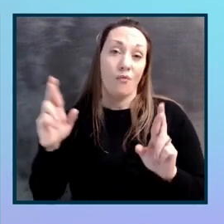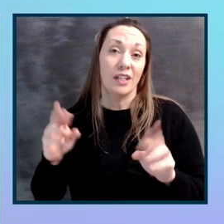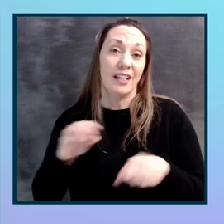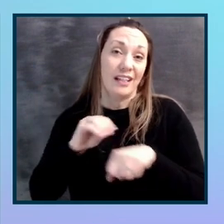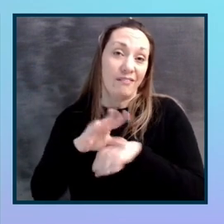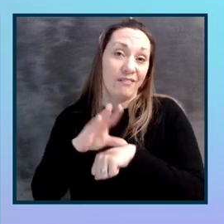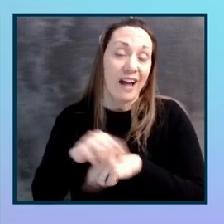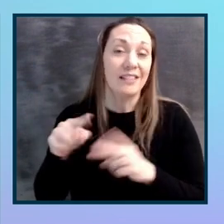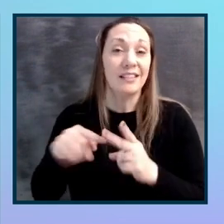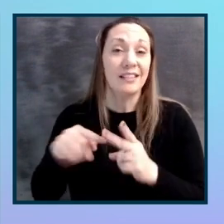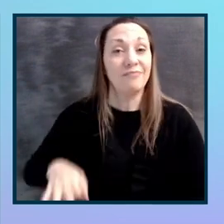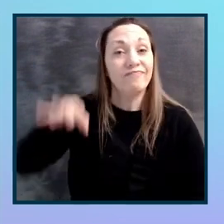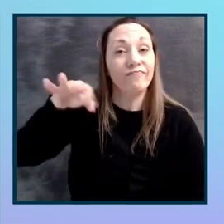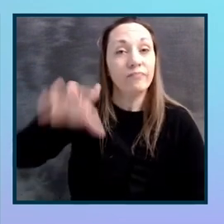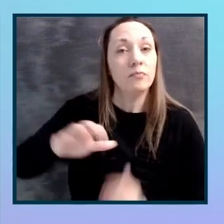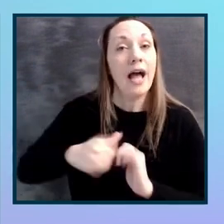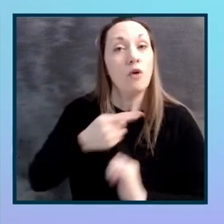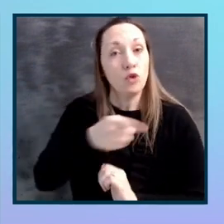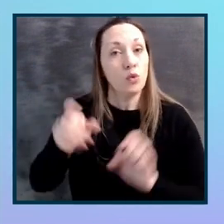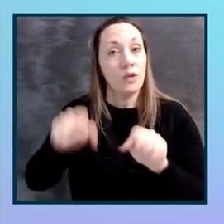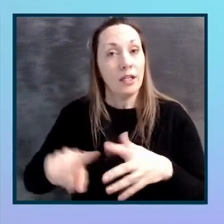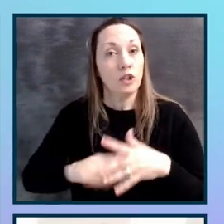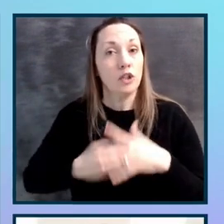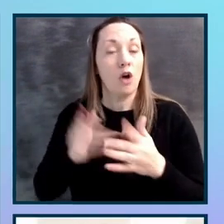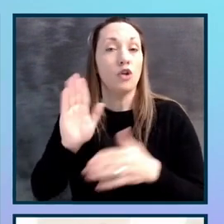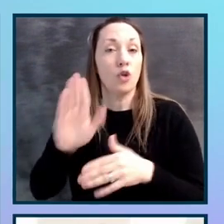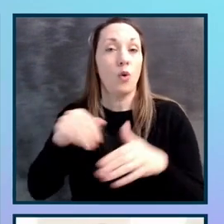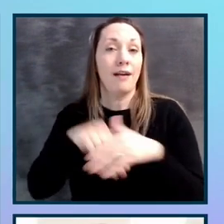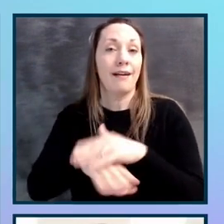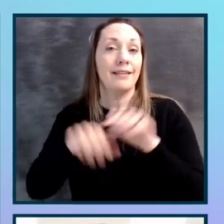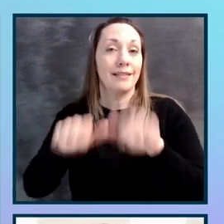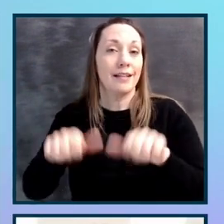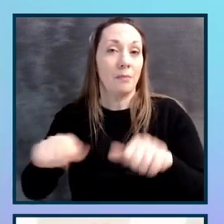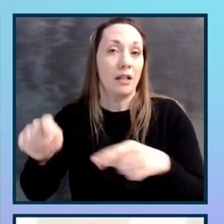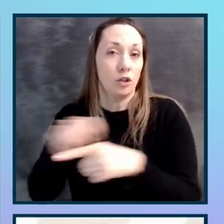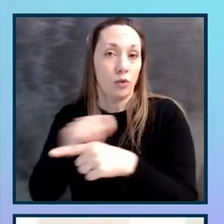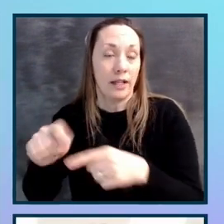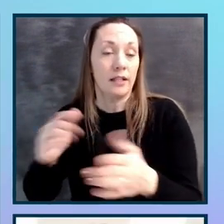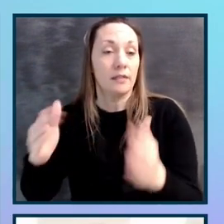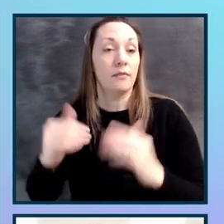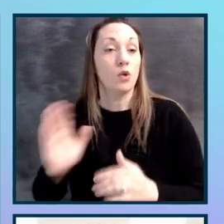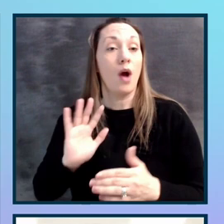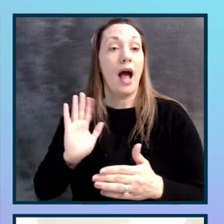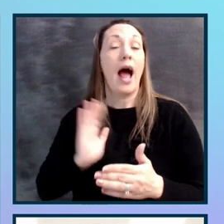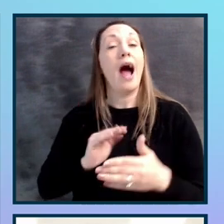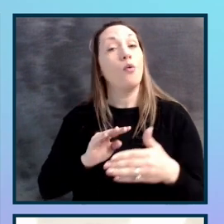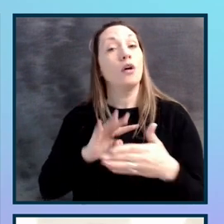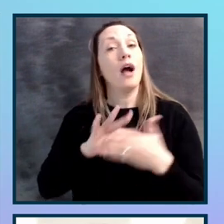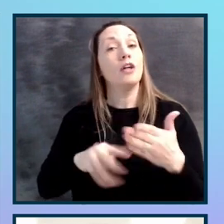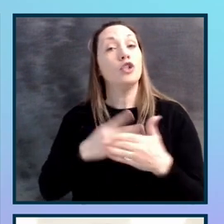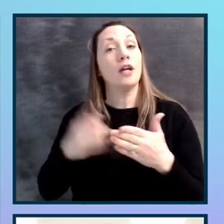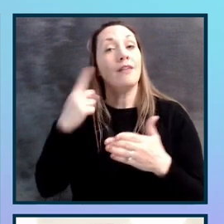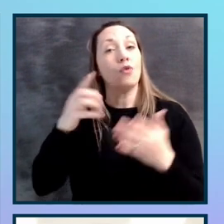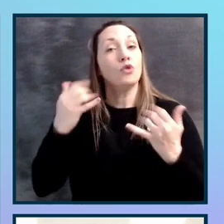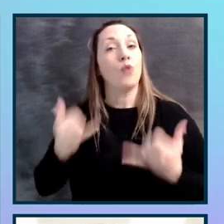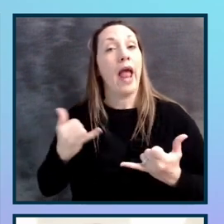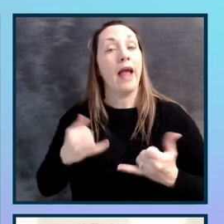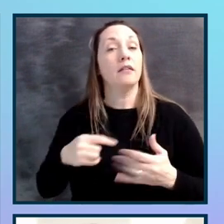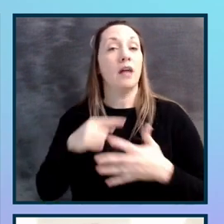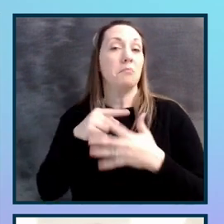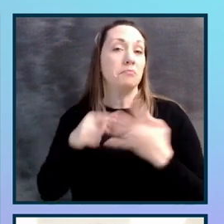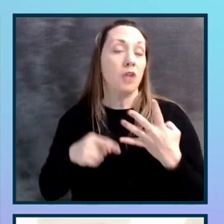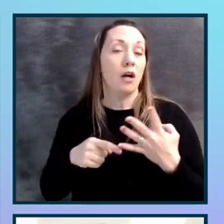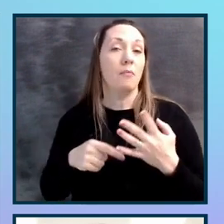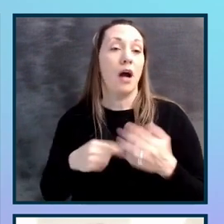on how to start your accessibility journeys. Okay, so this is our agenda for today. I'm going to talk a bit about who